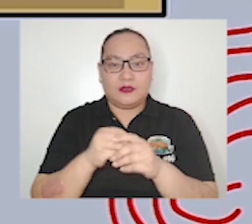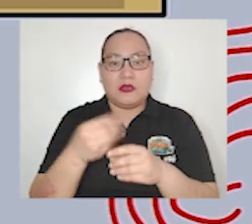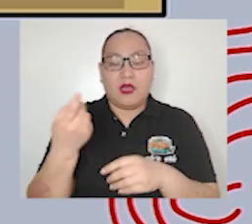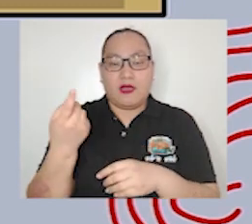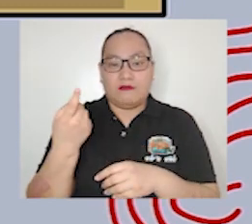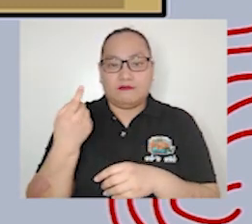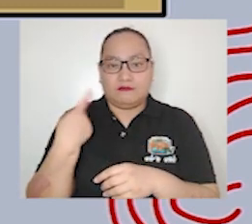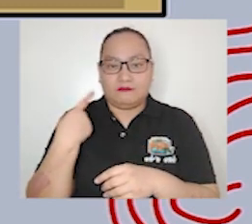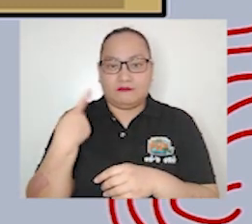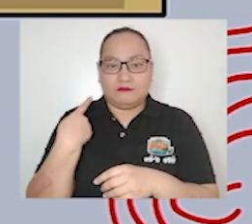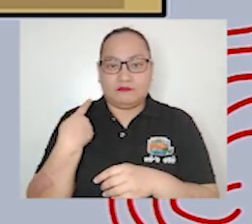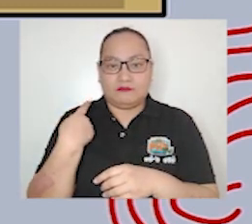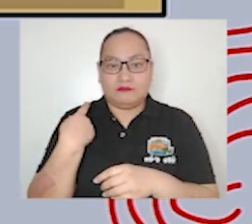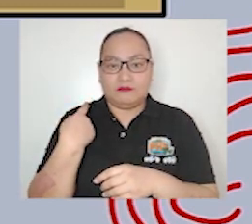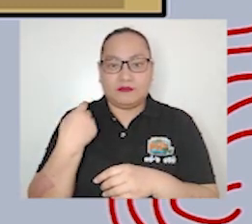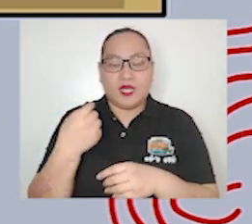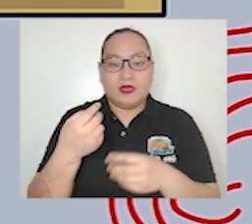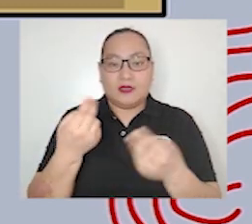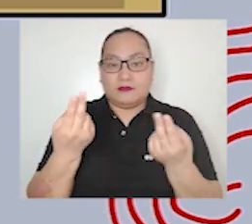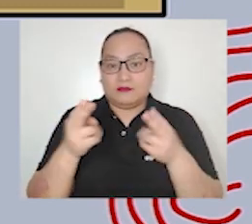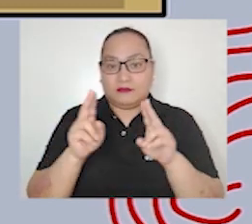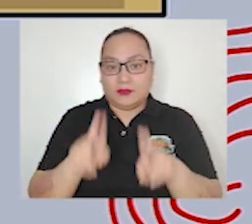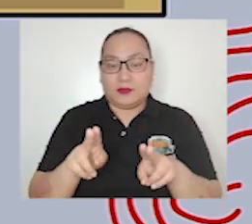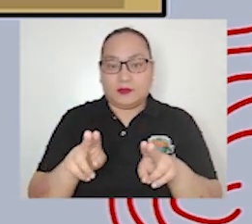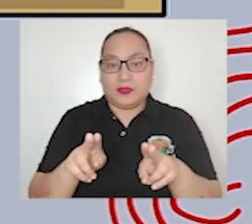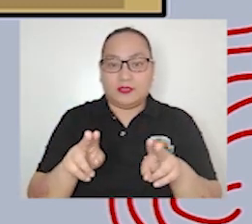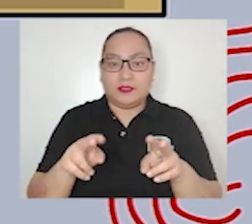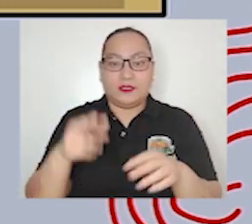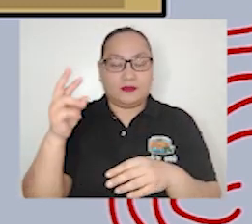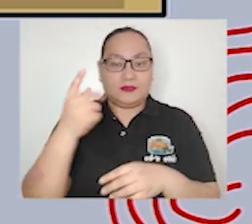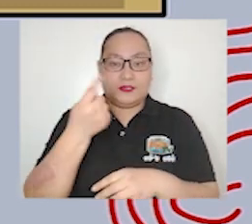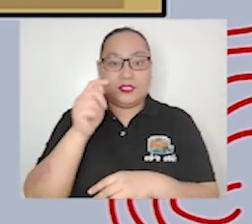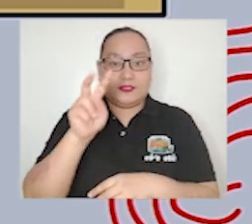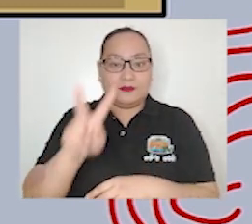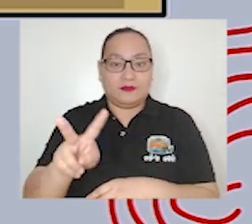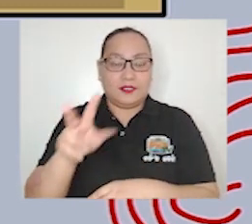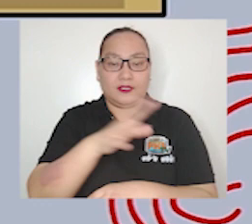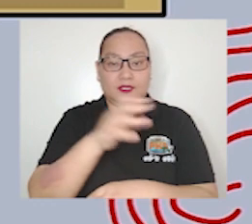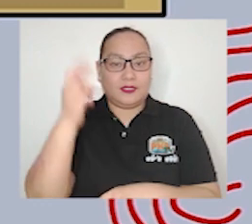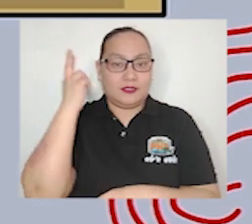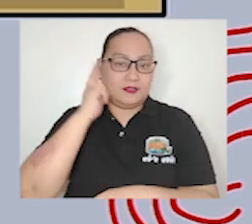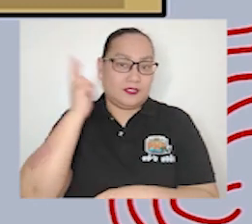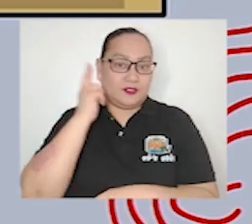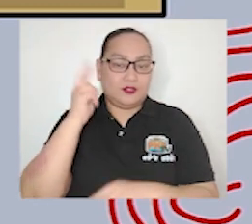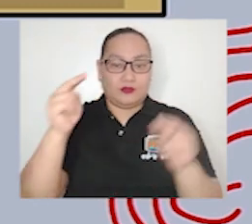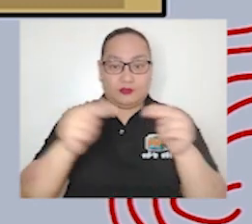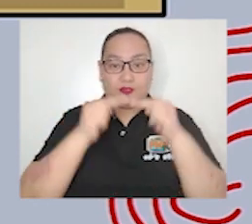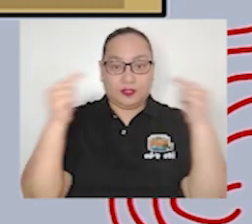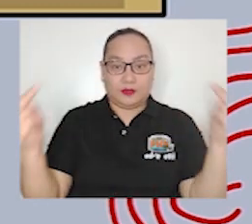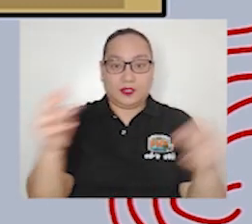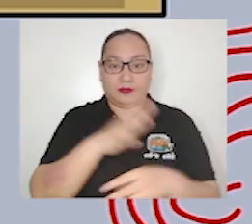as in the news sections of the newspapers and magazines it also means almost everything